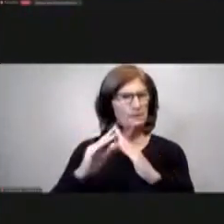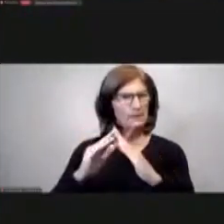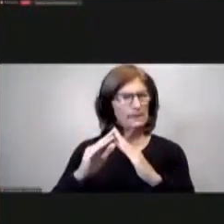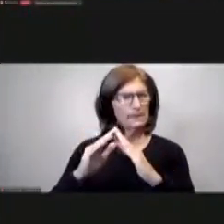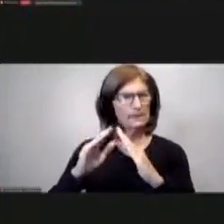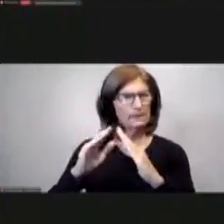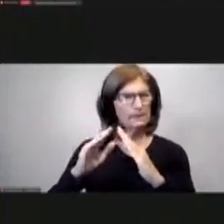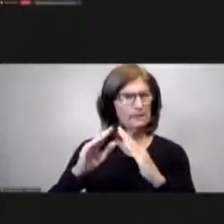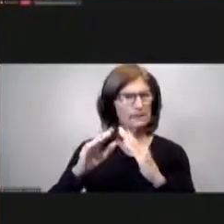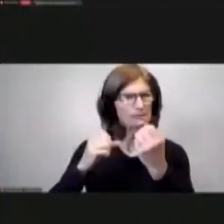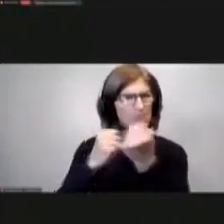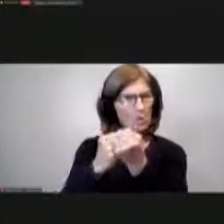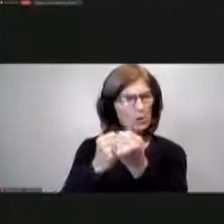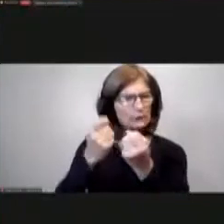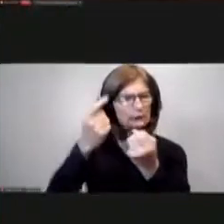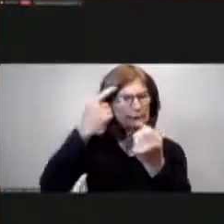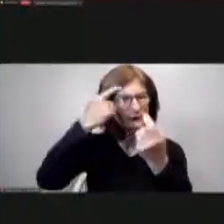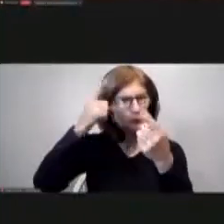this or not or